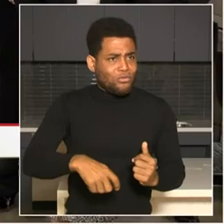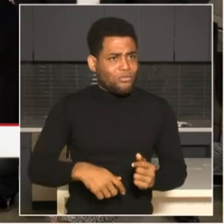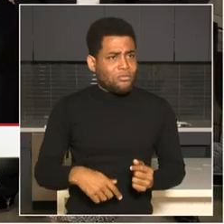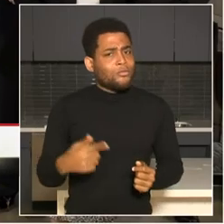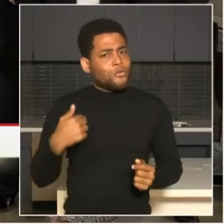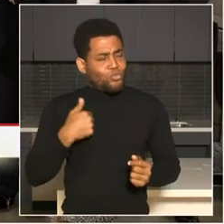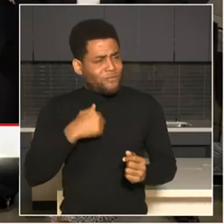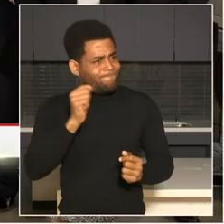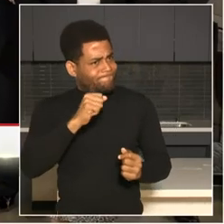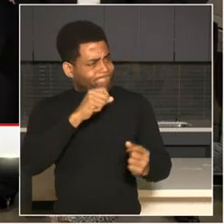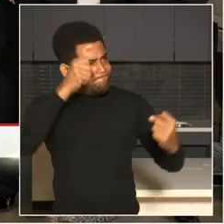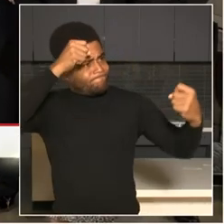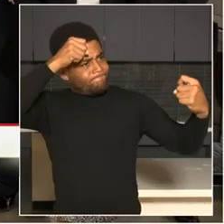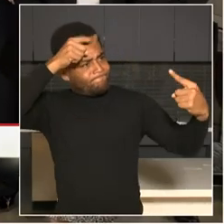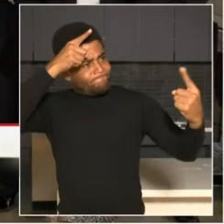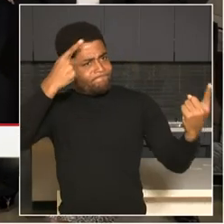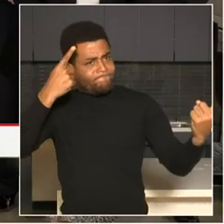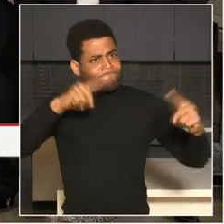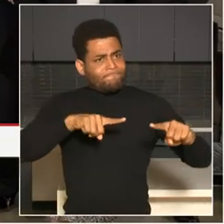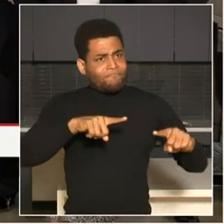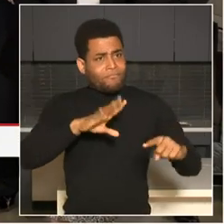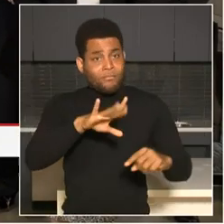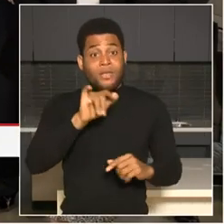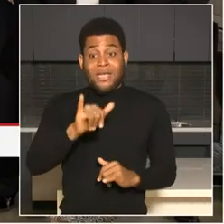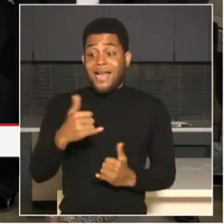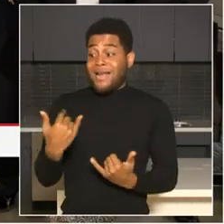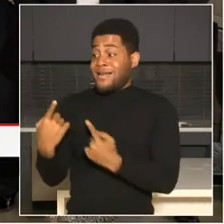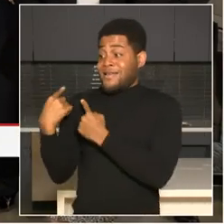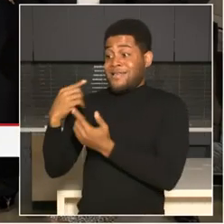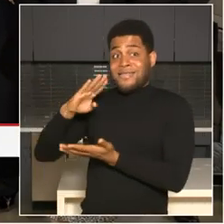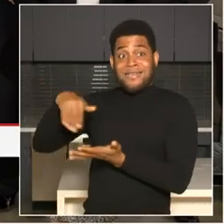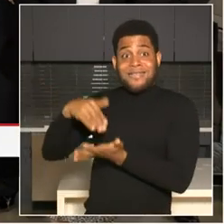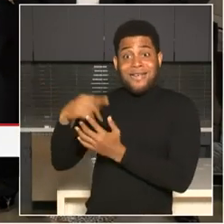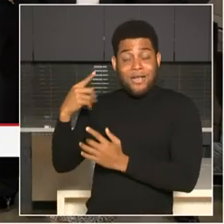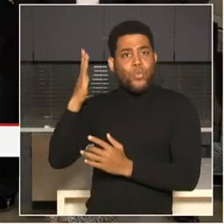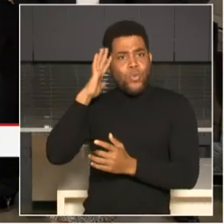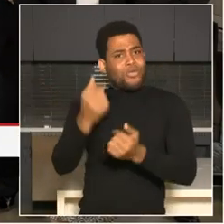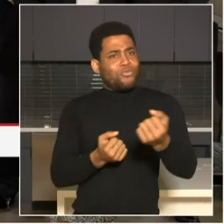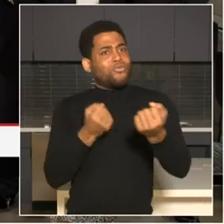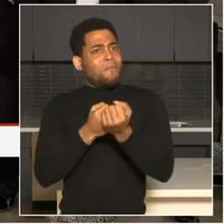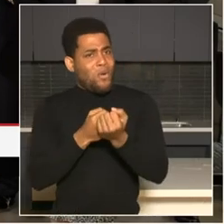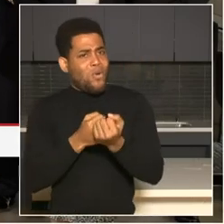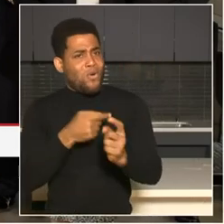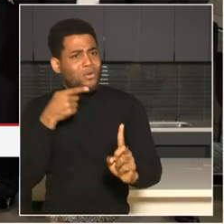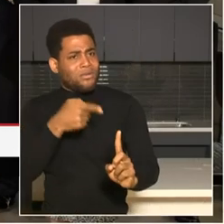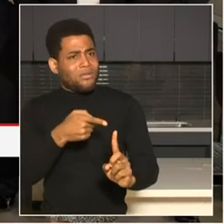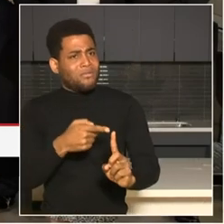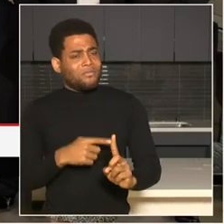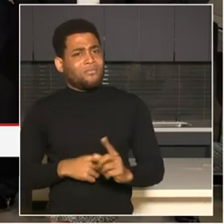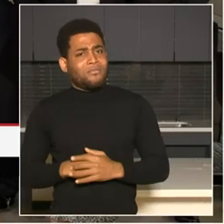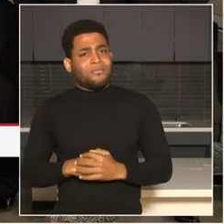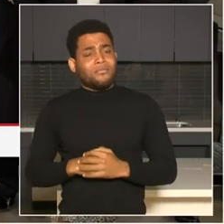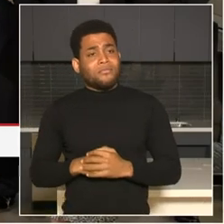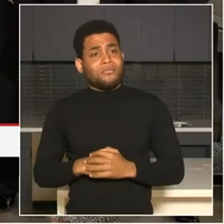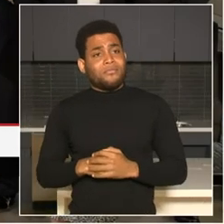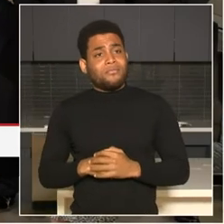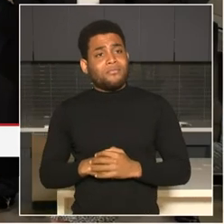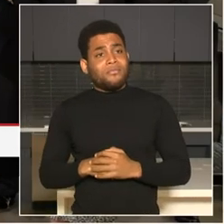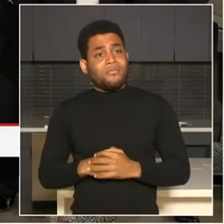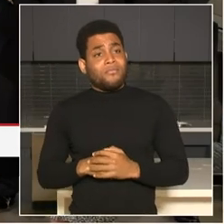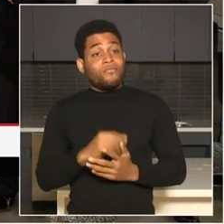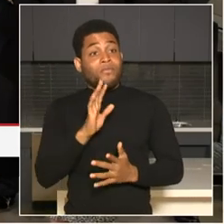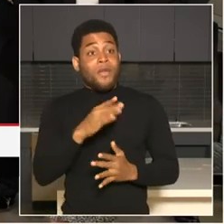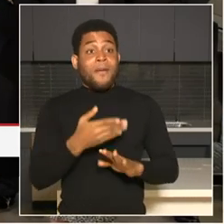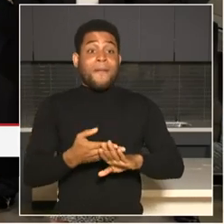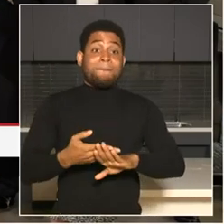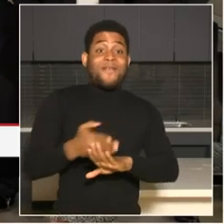support MPD's part in that process. And before I hand it over to